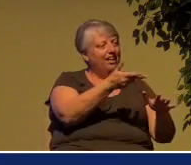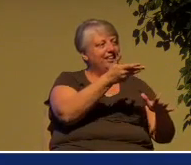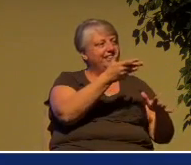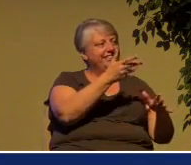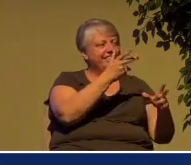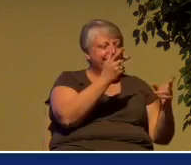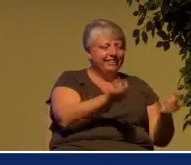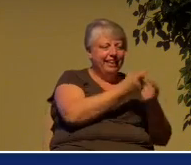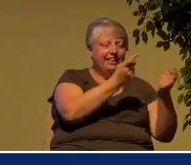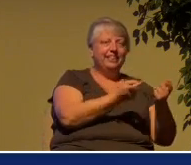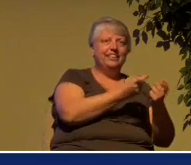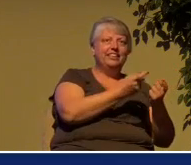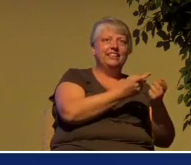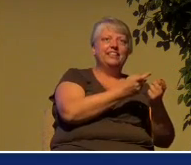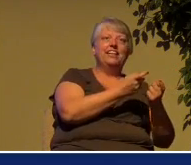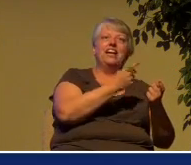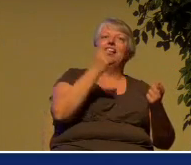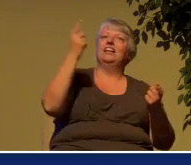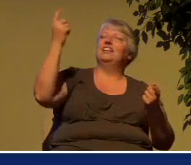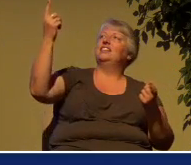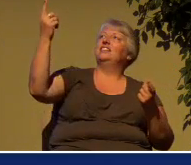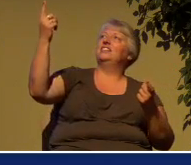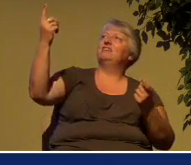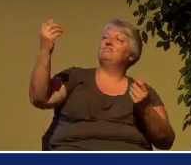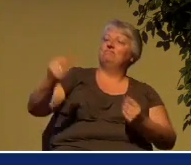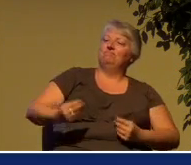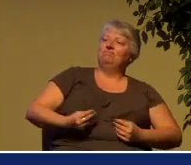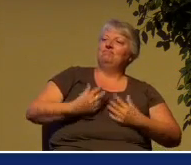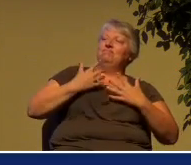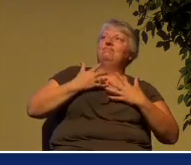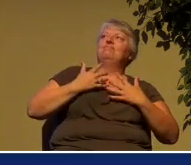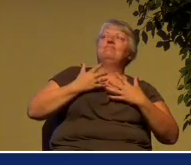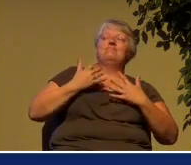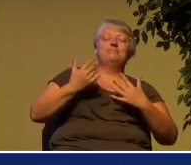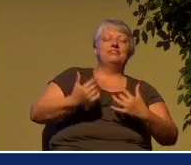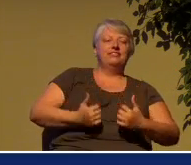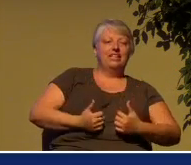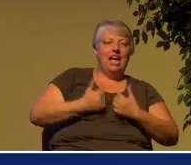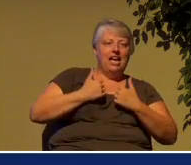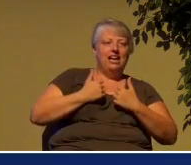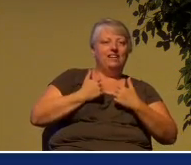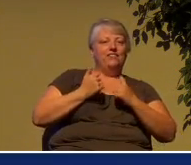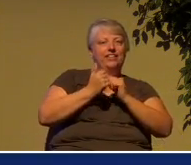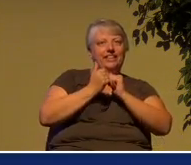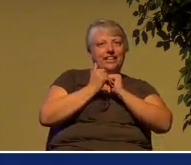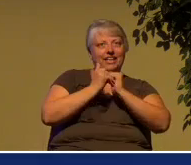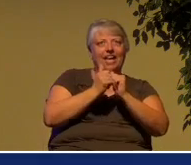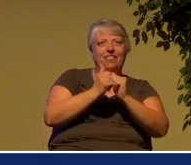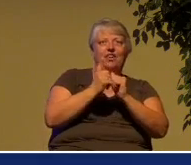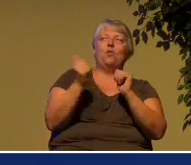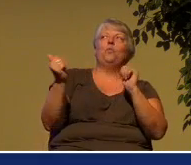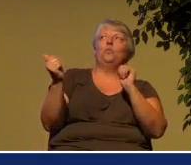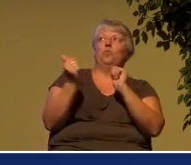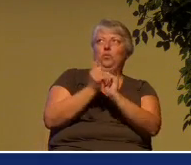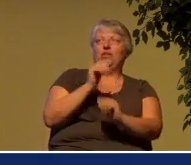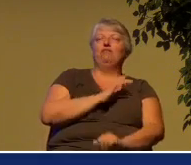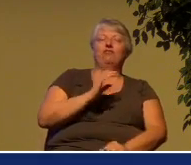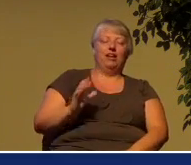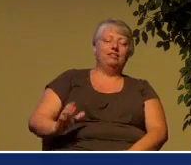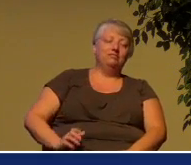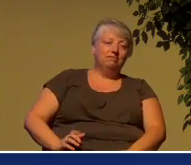what? Made us alive together with Christ.